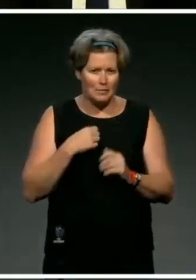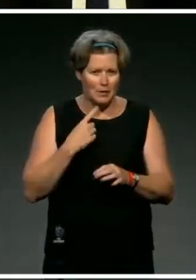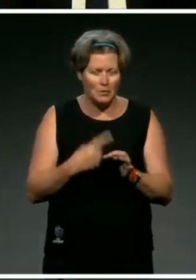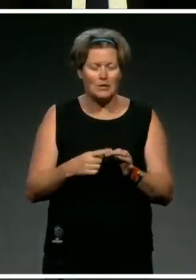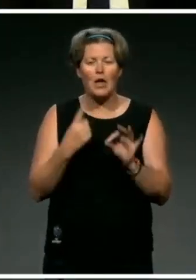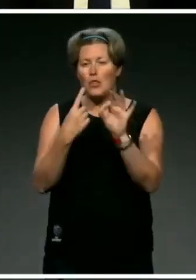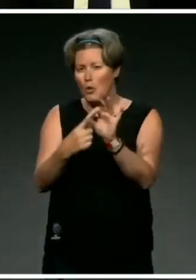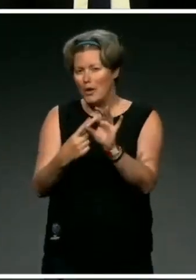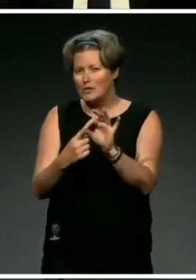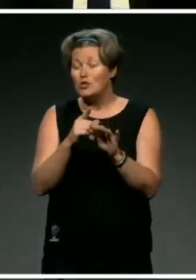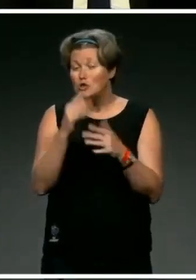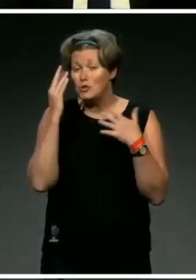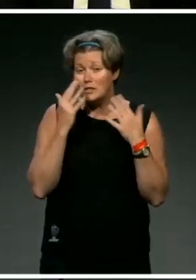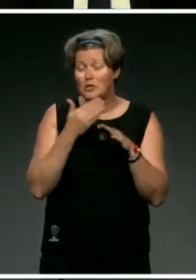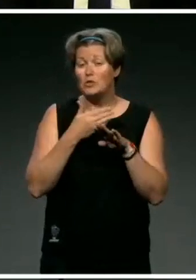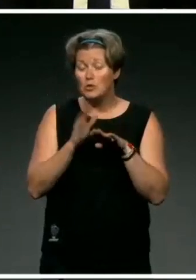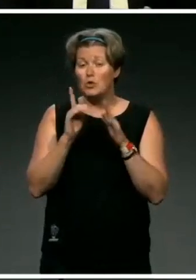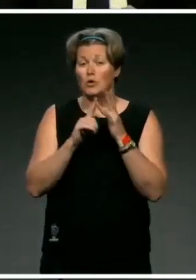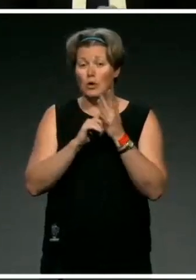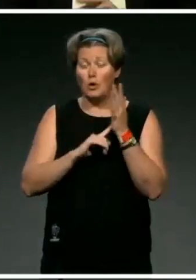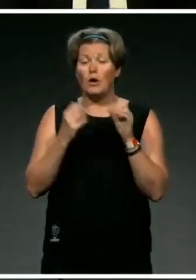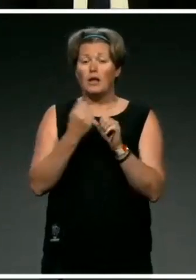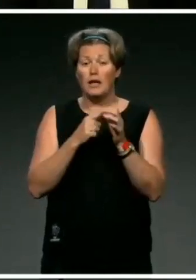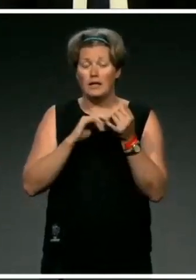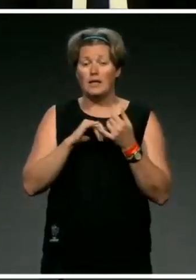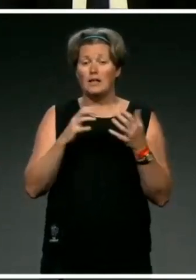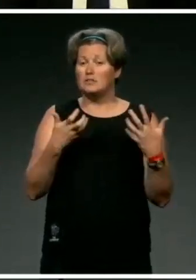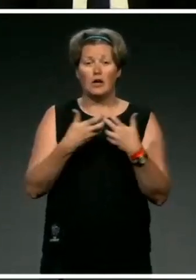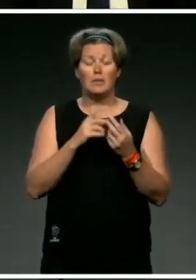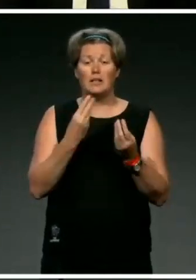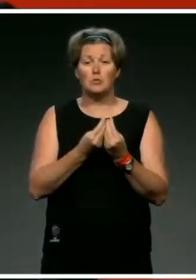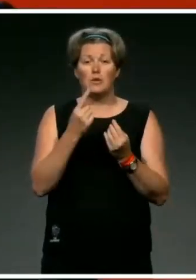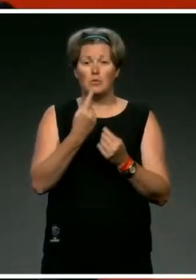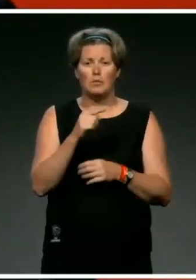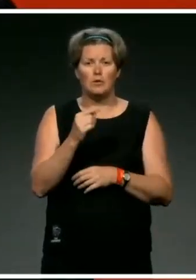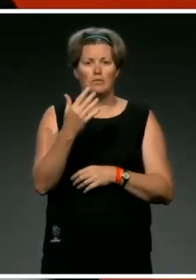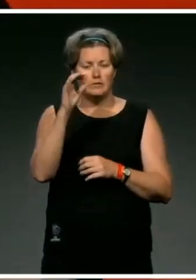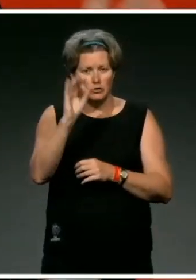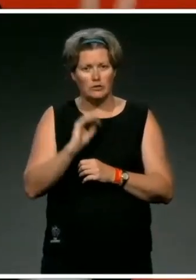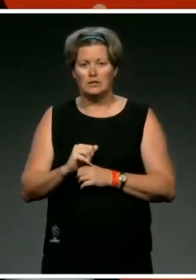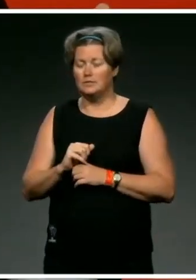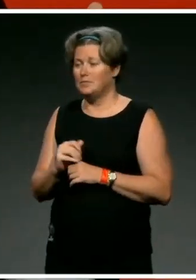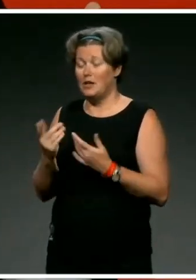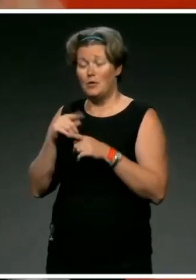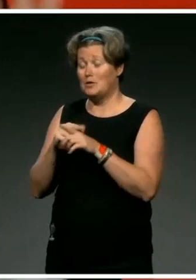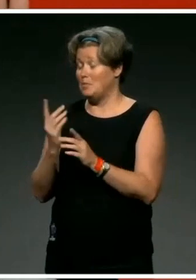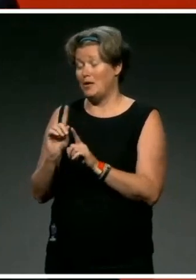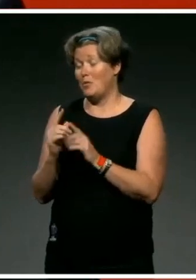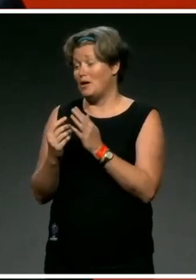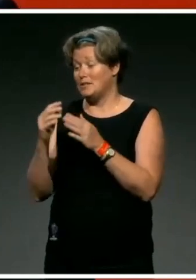The question was, do you consider new oil and gas fields to be incompatible with 1.5 degrees? It'll depend on what's in the 1